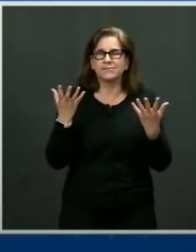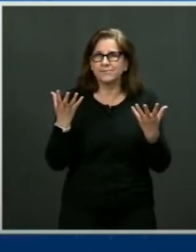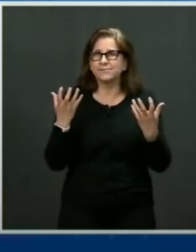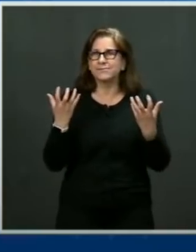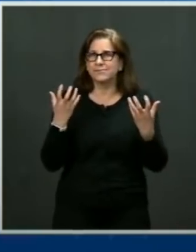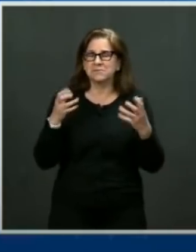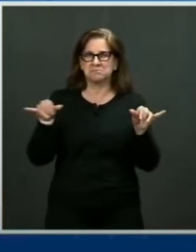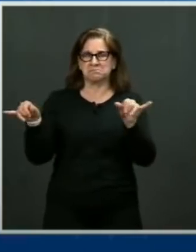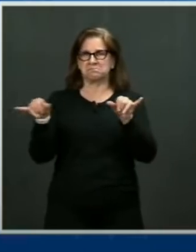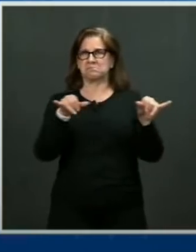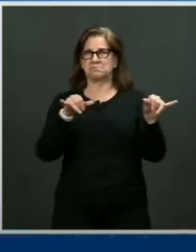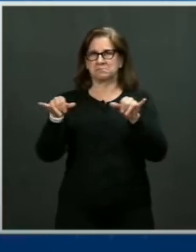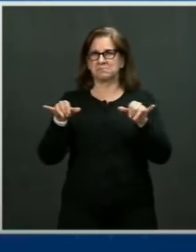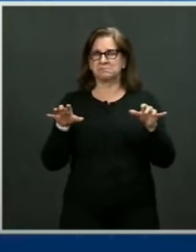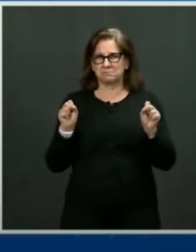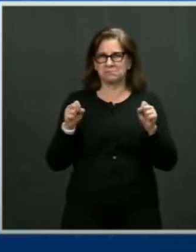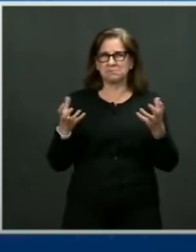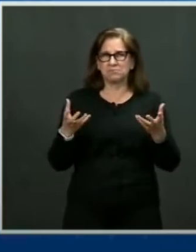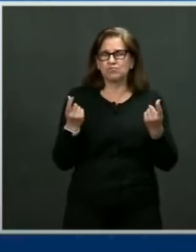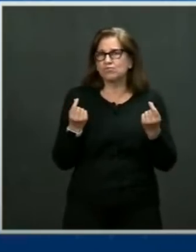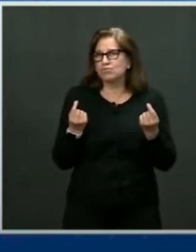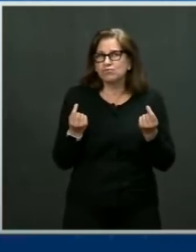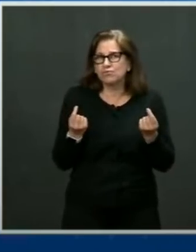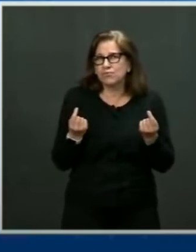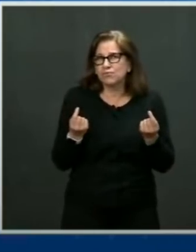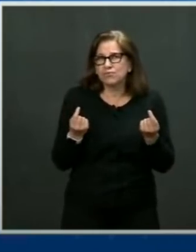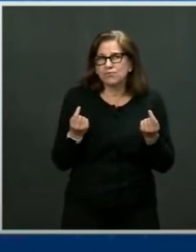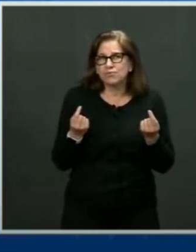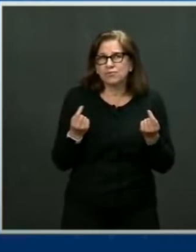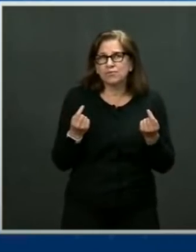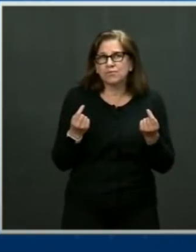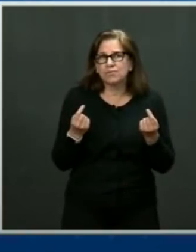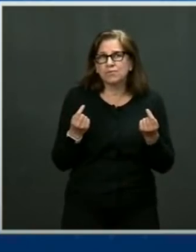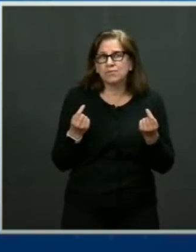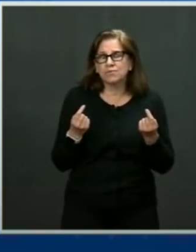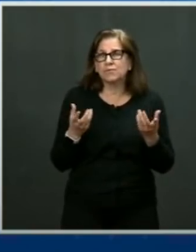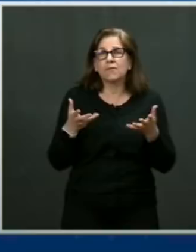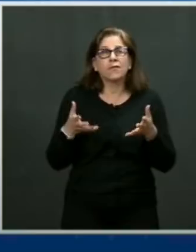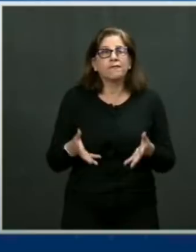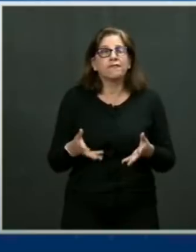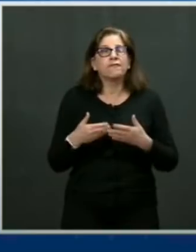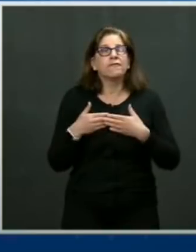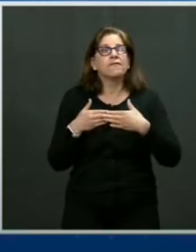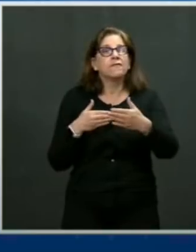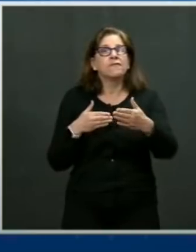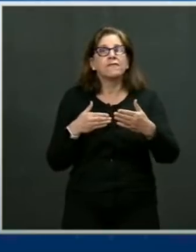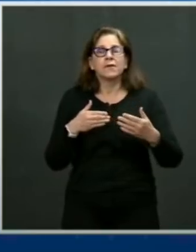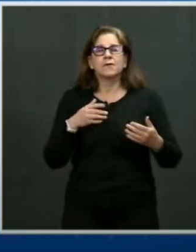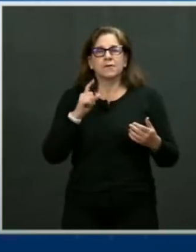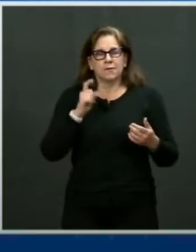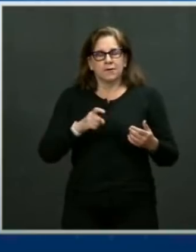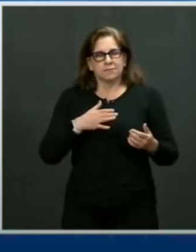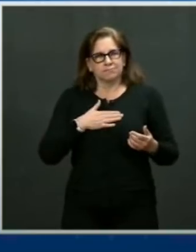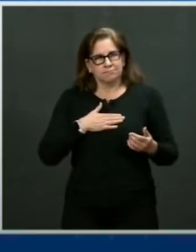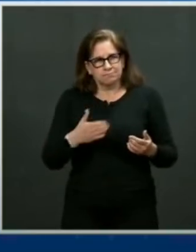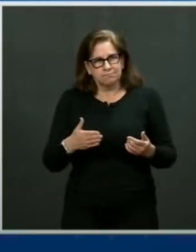So all that is left is the will and the courage to act.